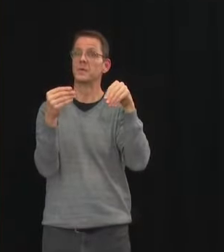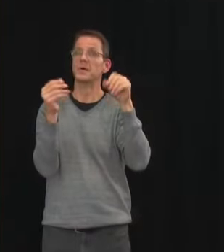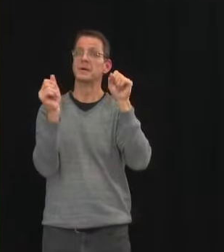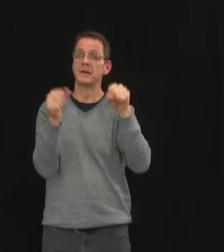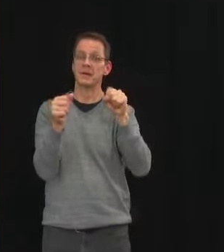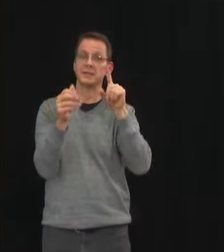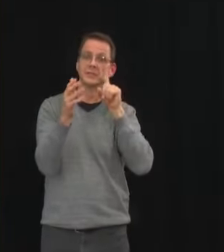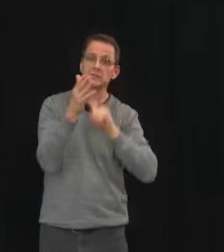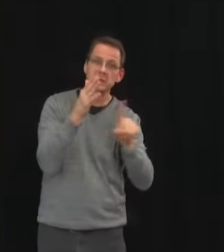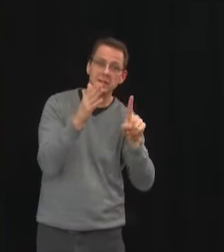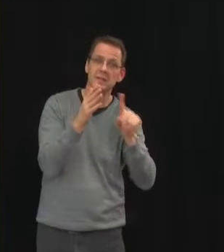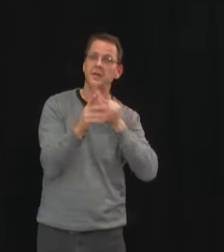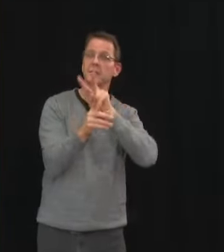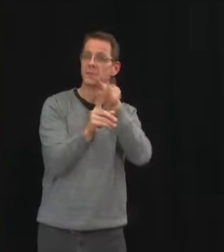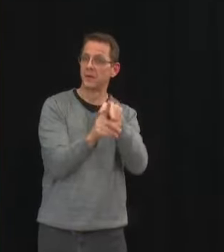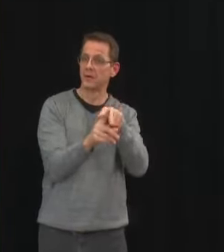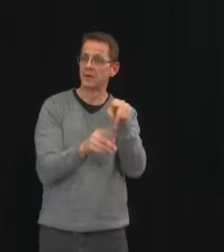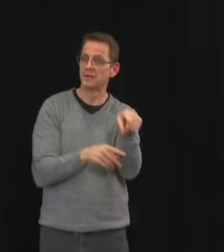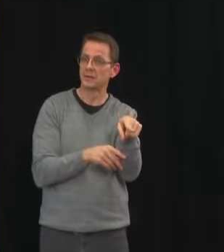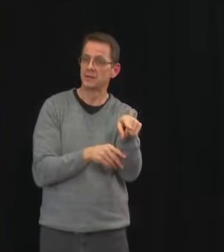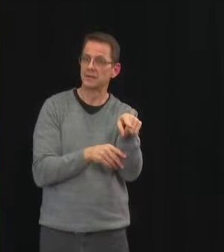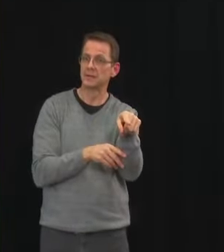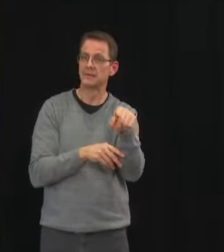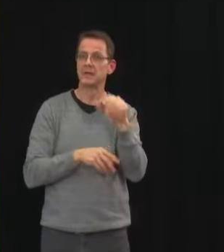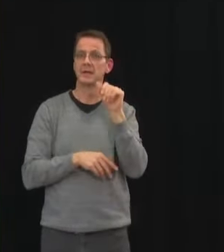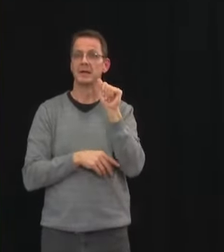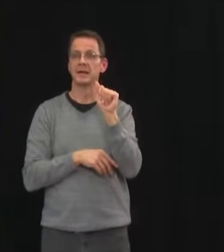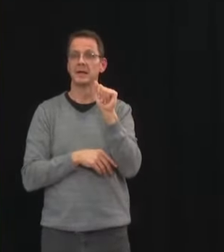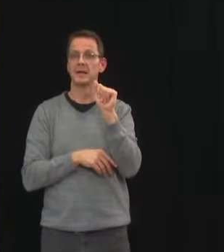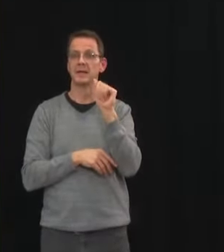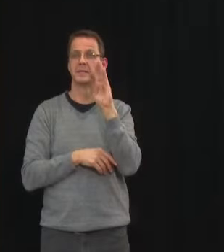at ab.bluecross.ca.